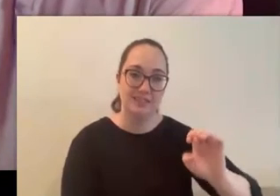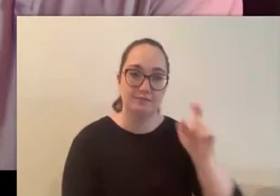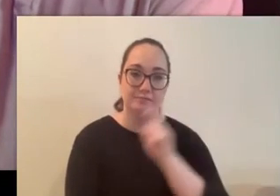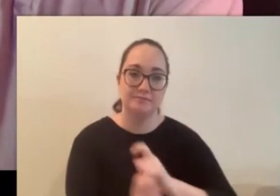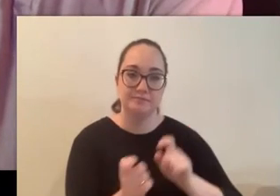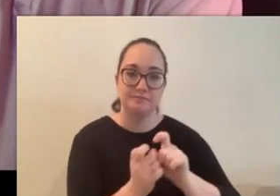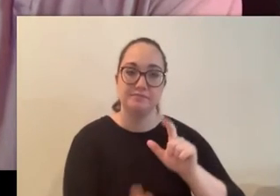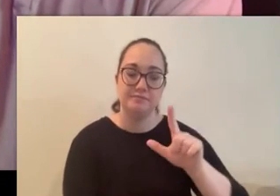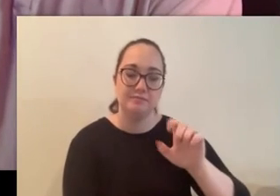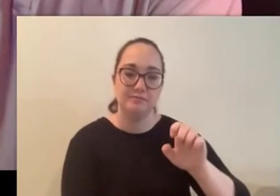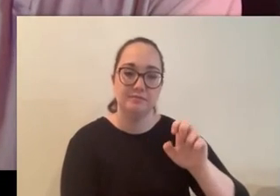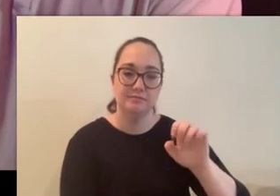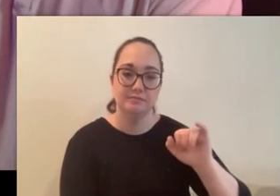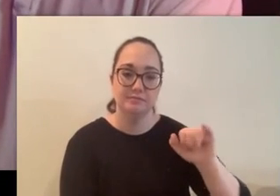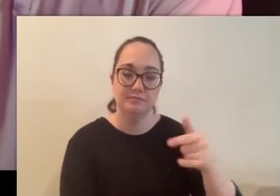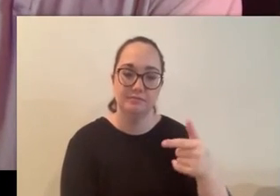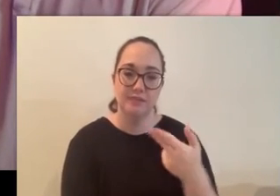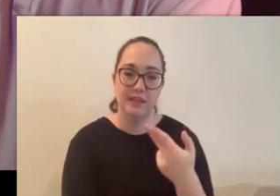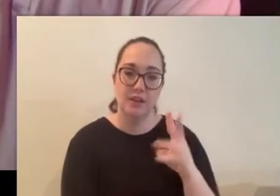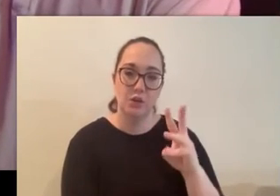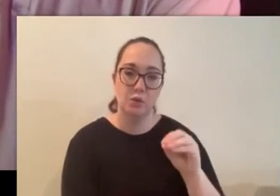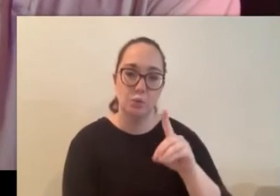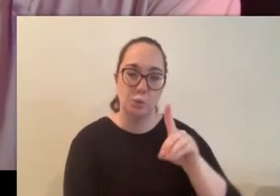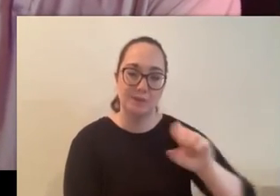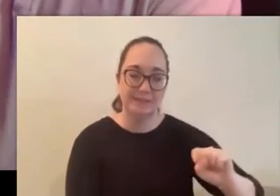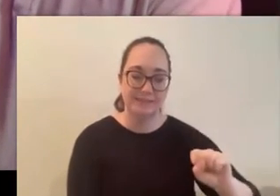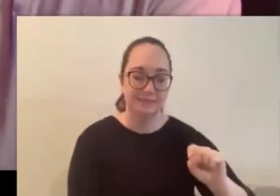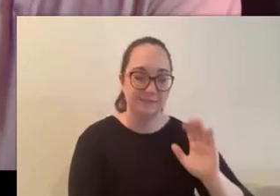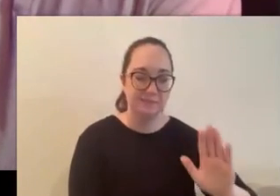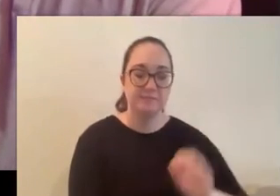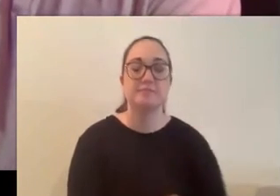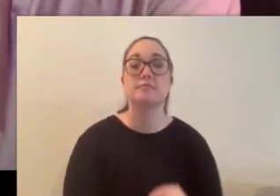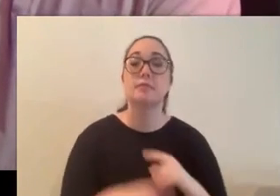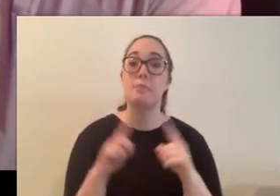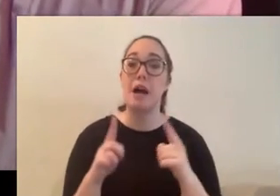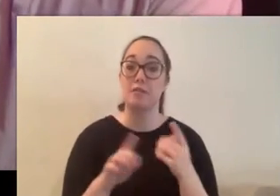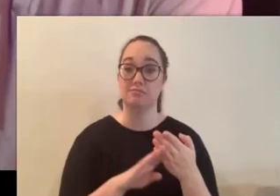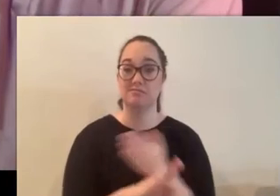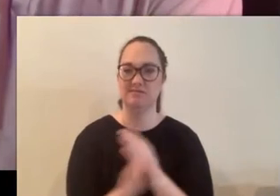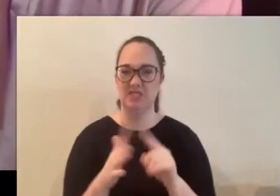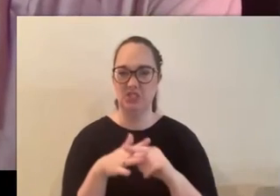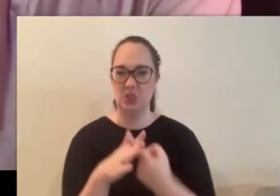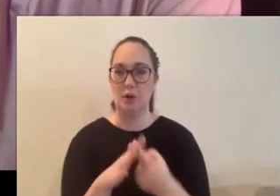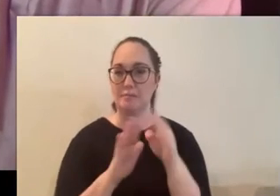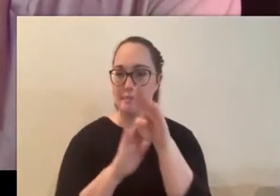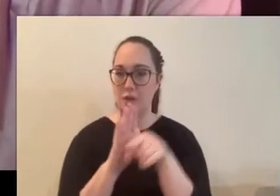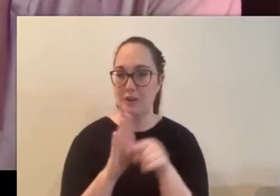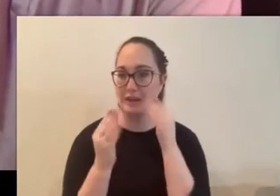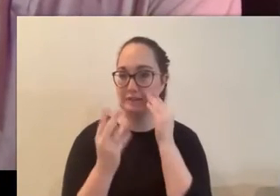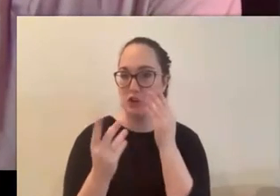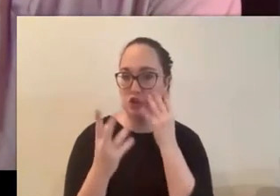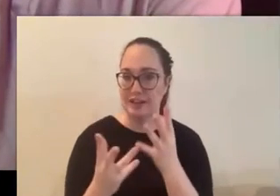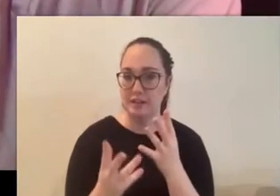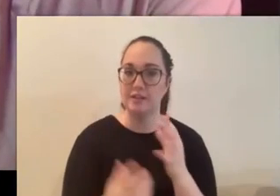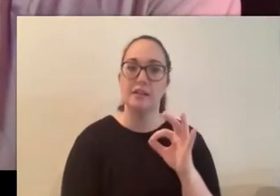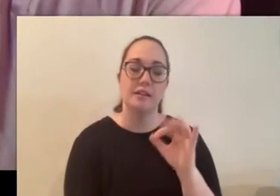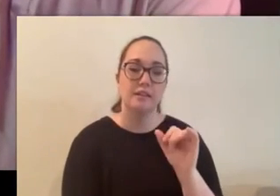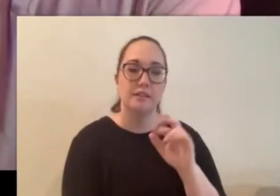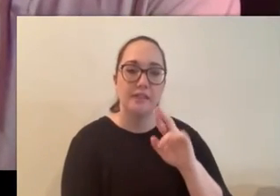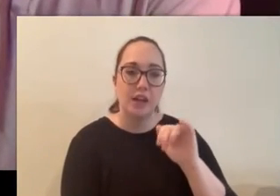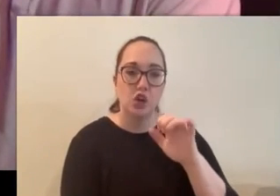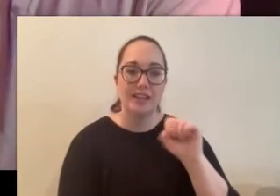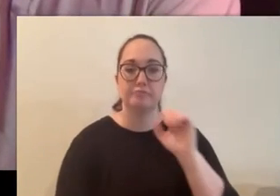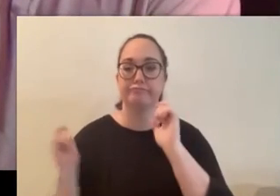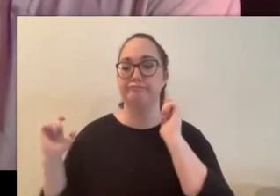woods so before we get started though a little bit of back of background information fairies have morphed developed over time